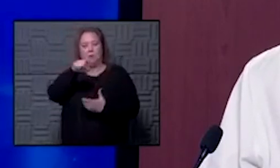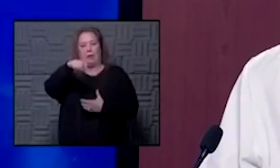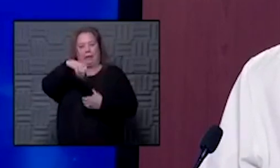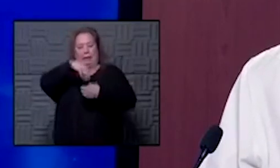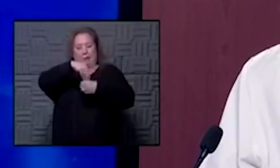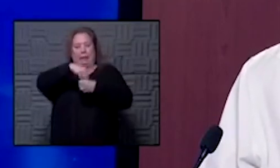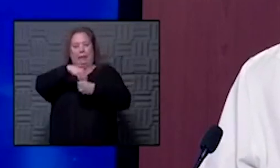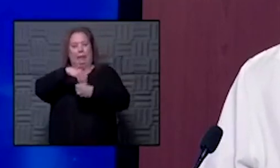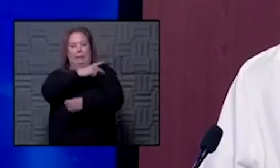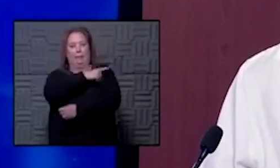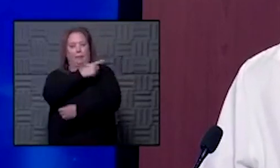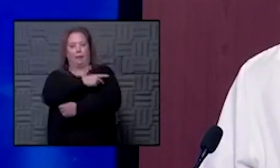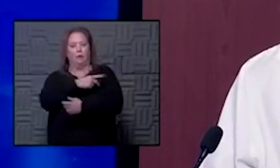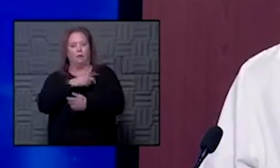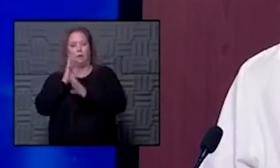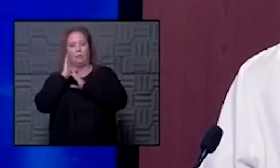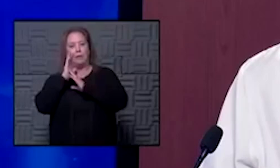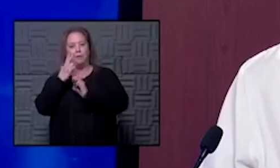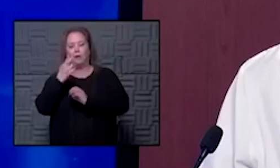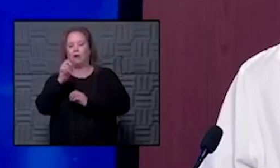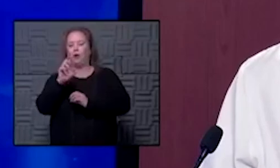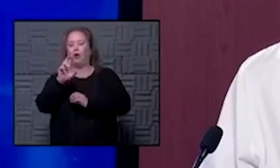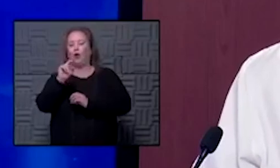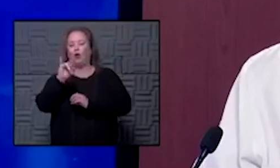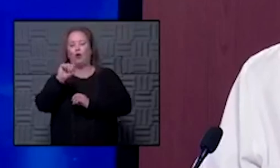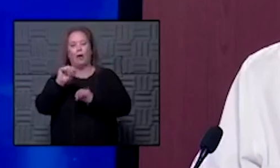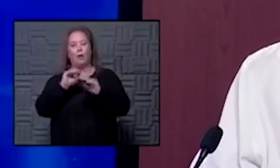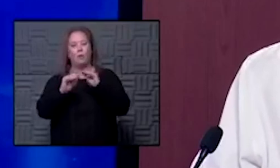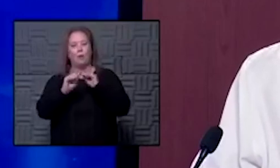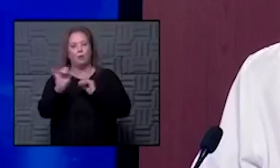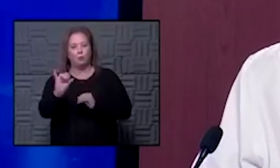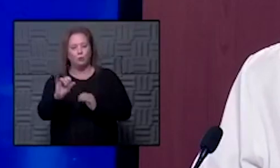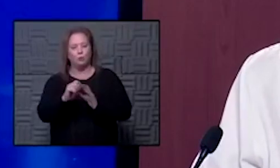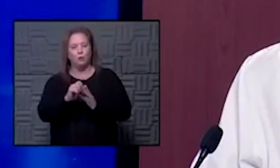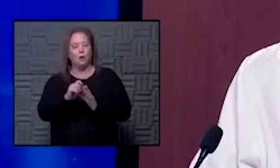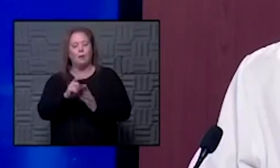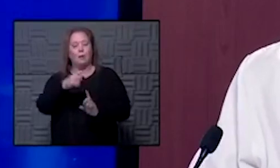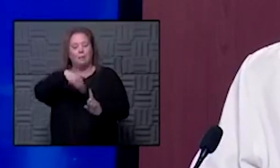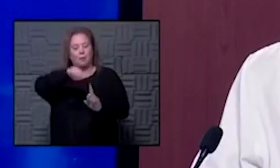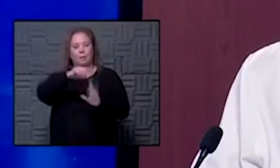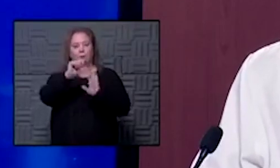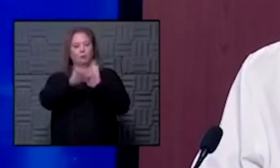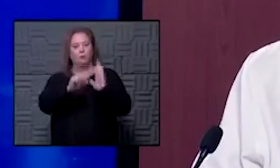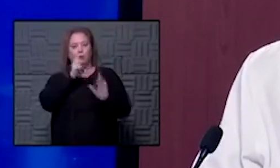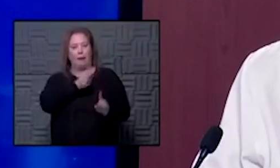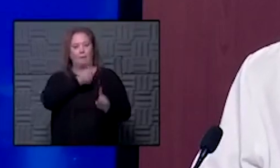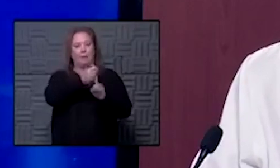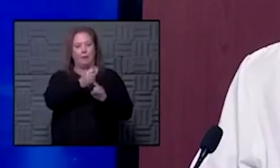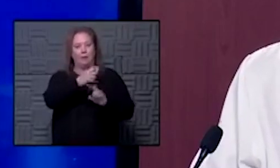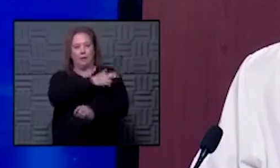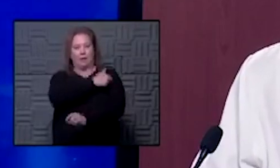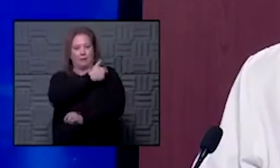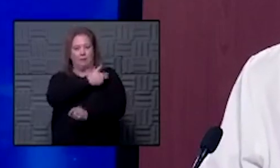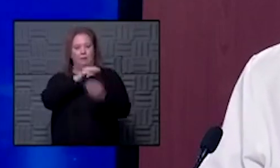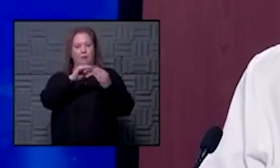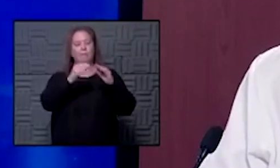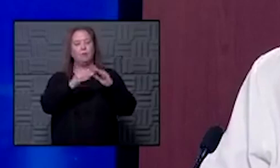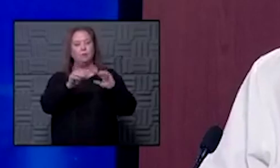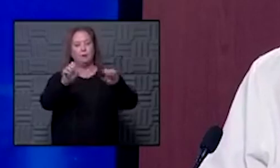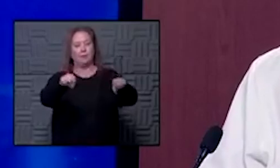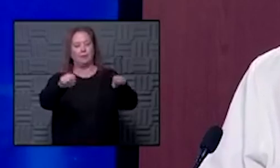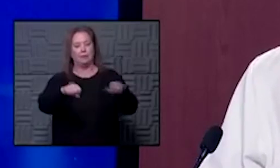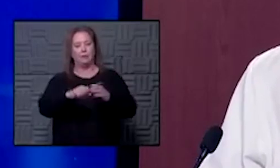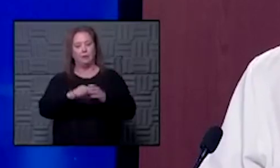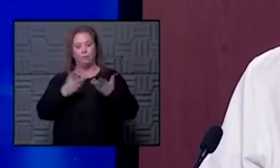inpatient beds hernia repairs we could go on down the list so those things are not impacting hospital capacity at all and so